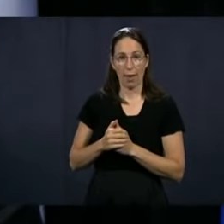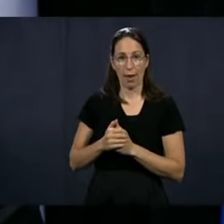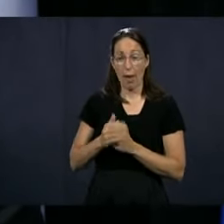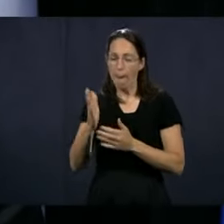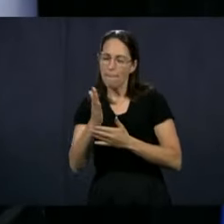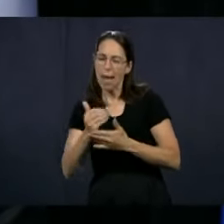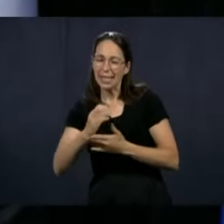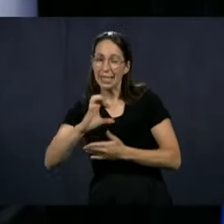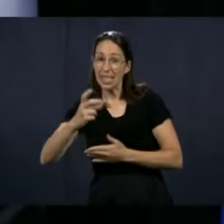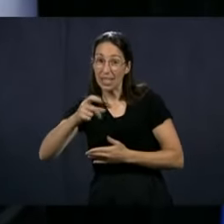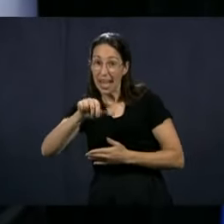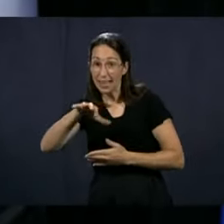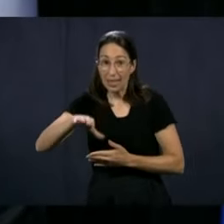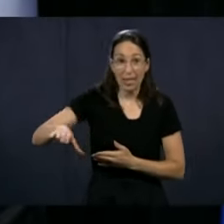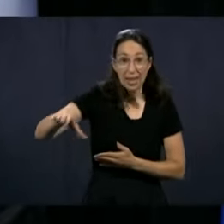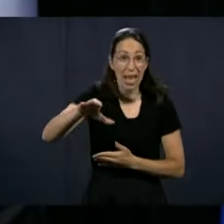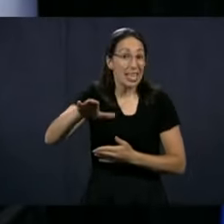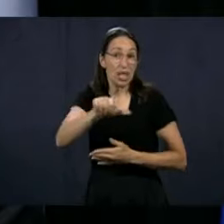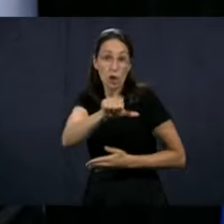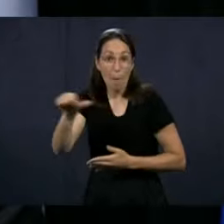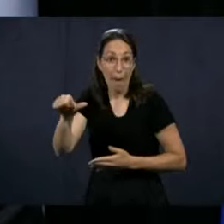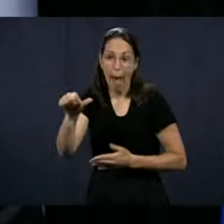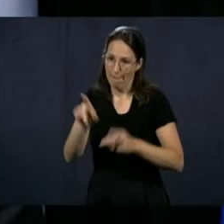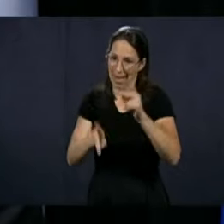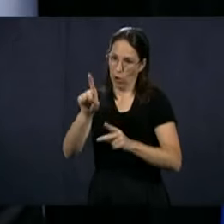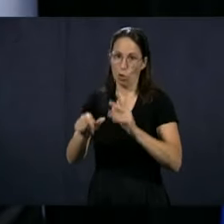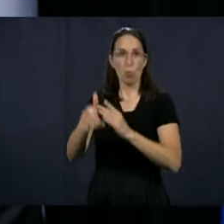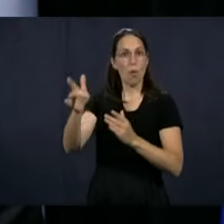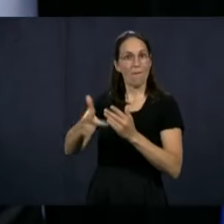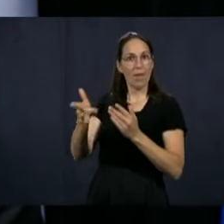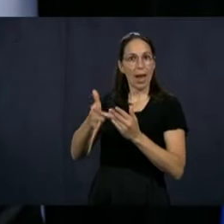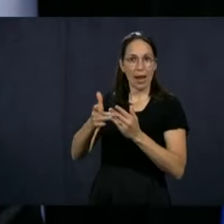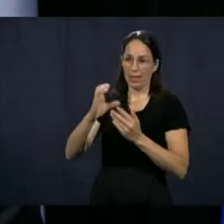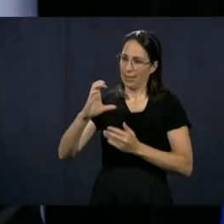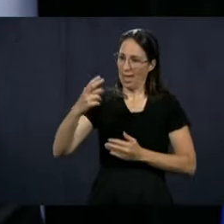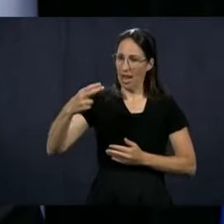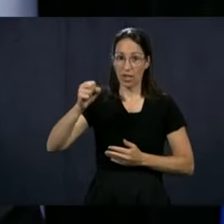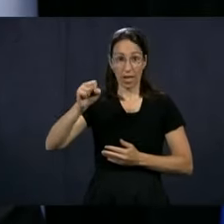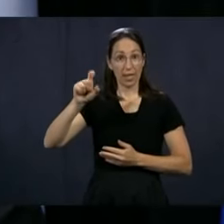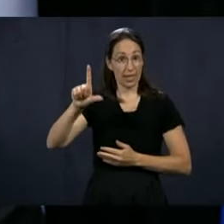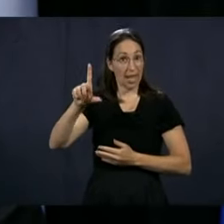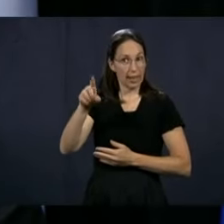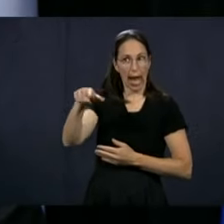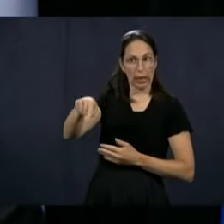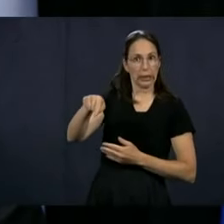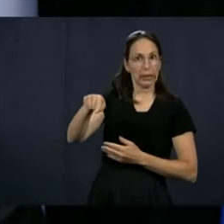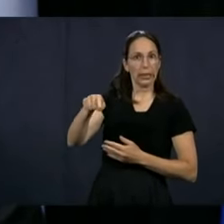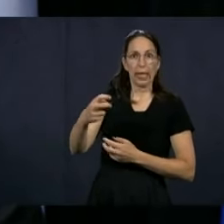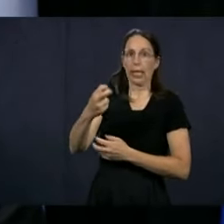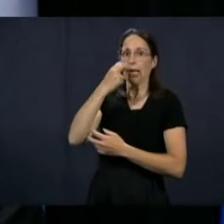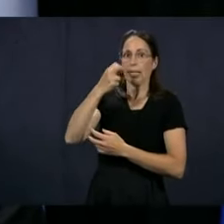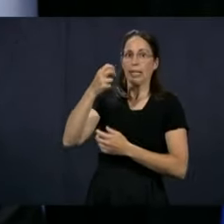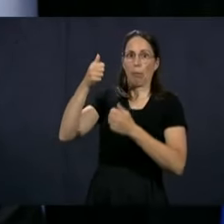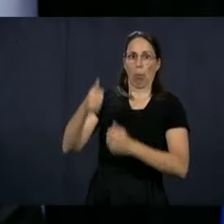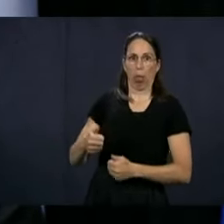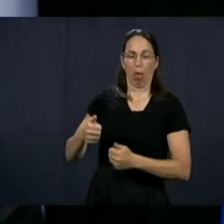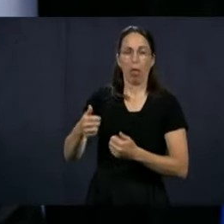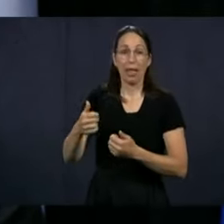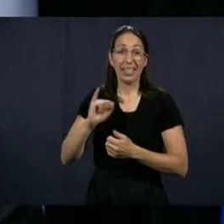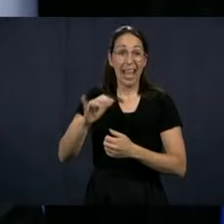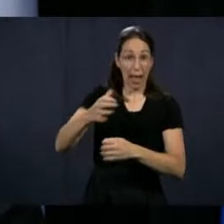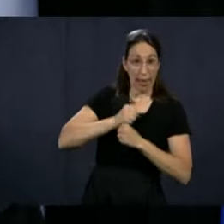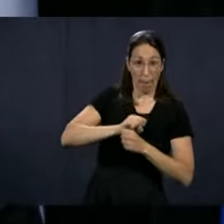look at the CHSLDs, that is where we have the most vulnerable people, so the people who are at higher risk of serious